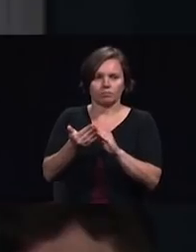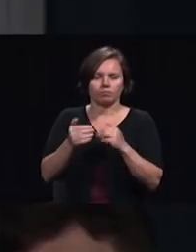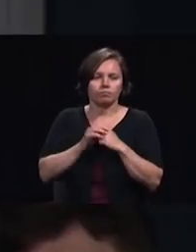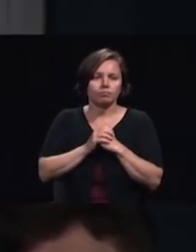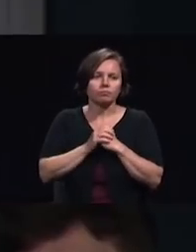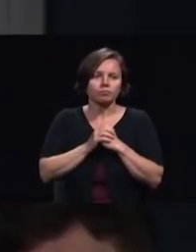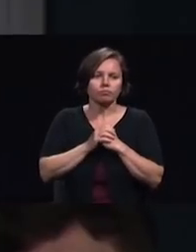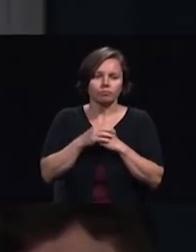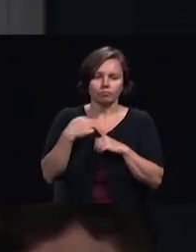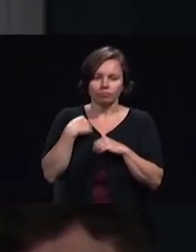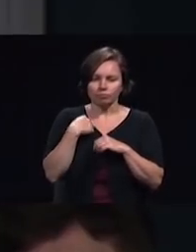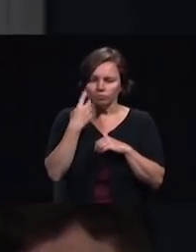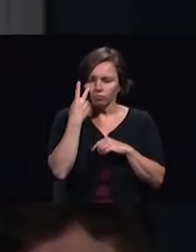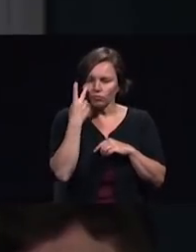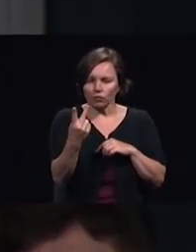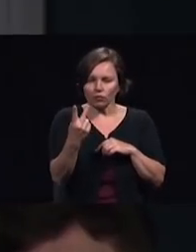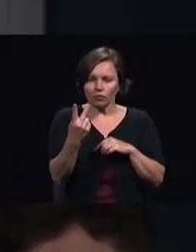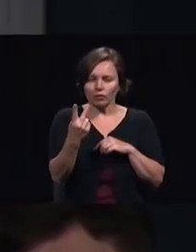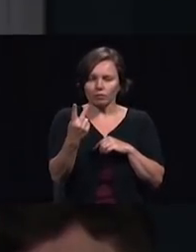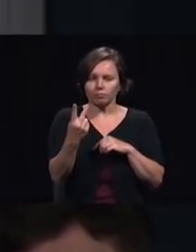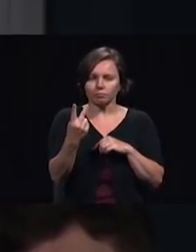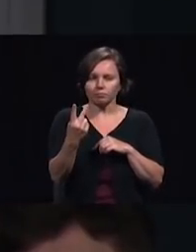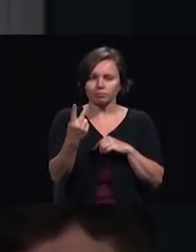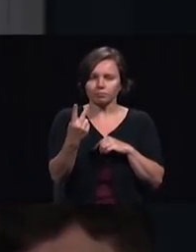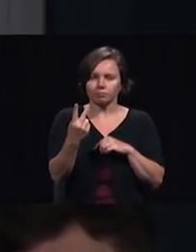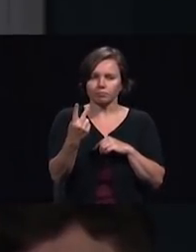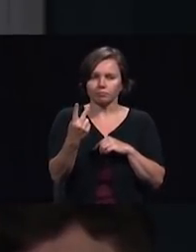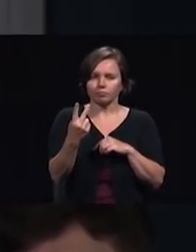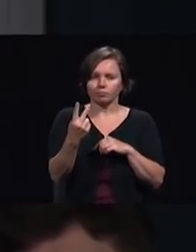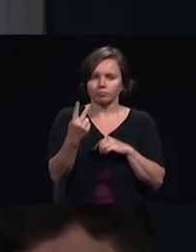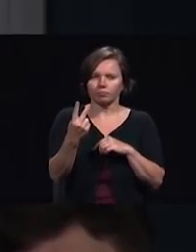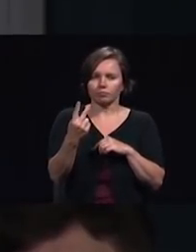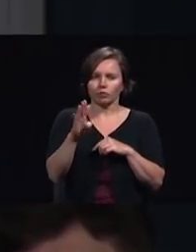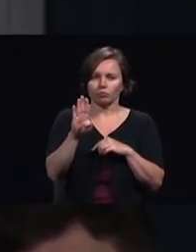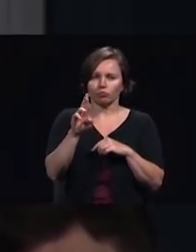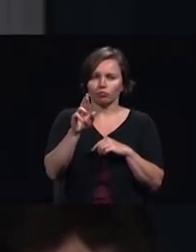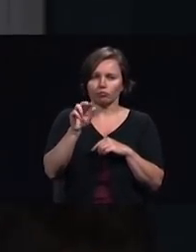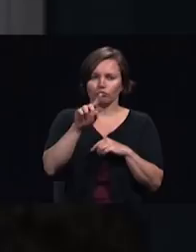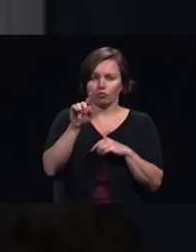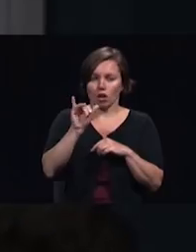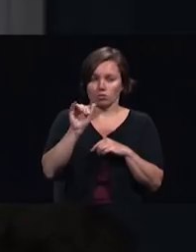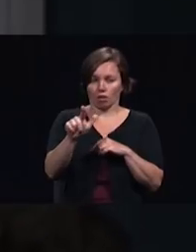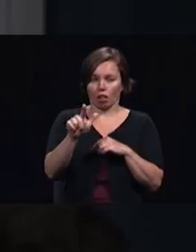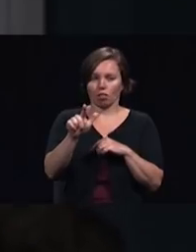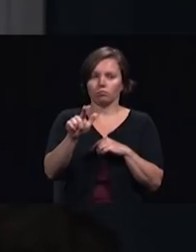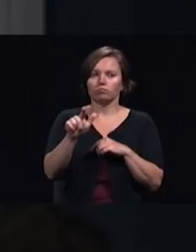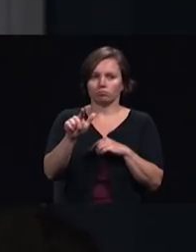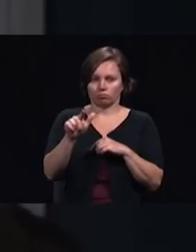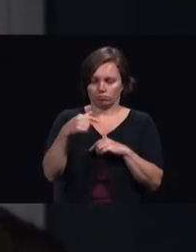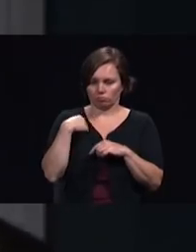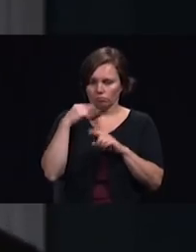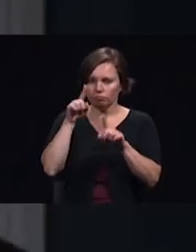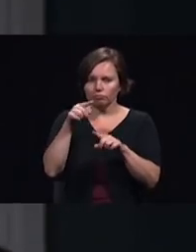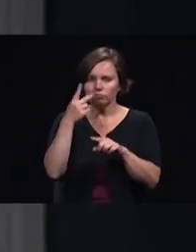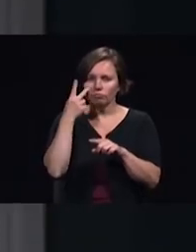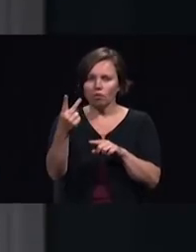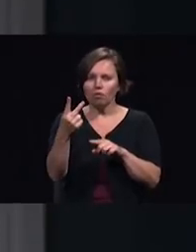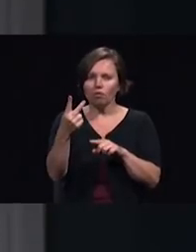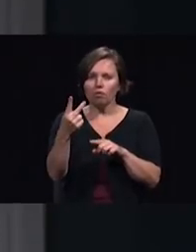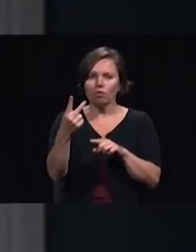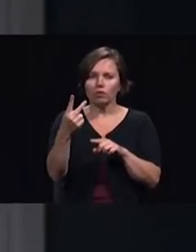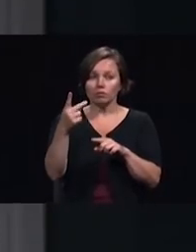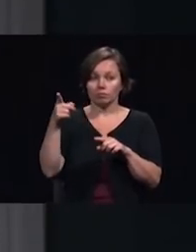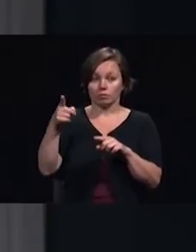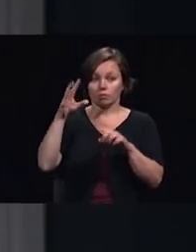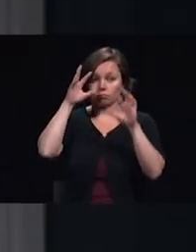UNASPI down near Sao Paulo and there I got to talk with the college president Pastor Wilson and there I